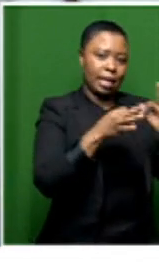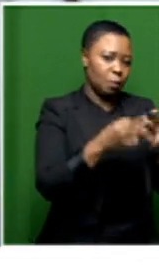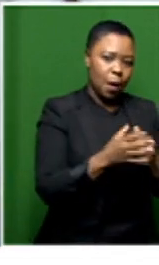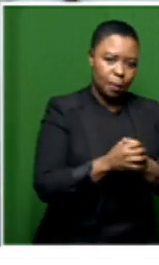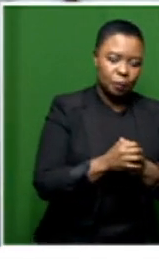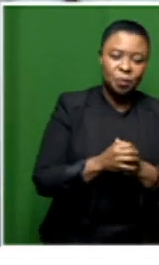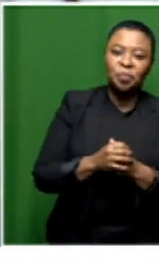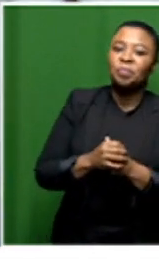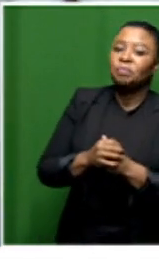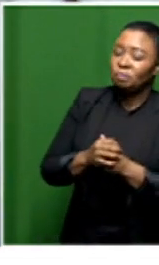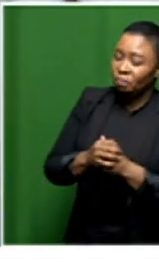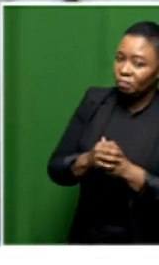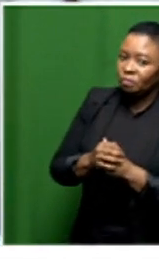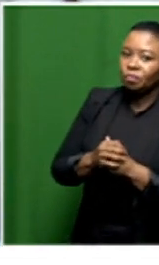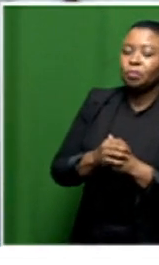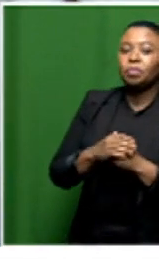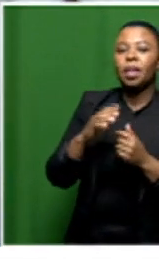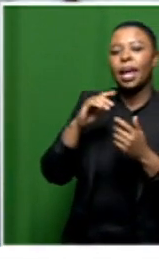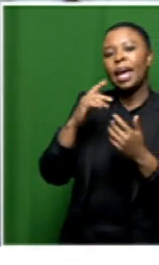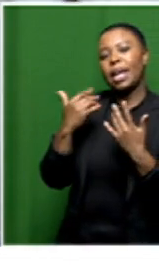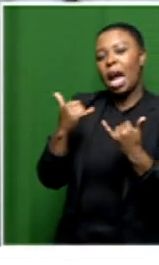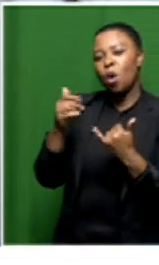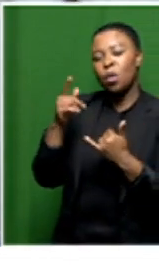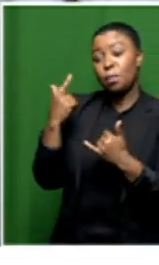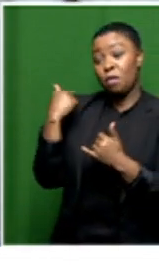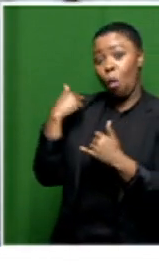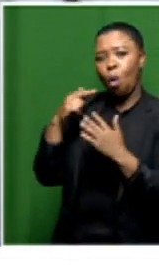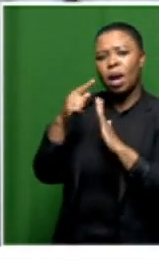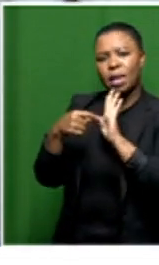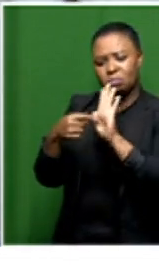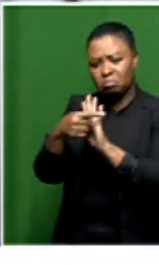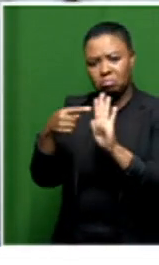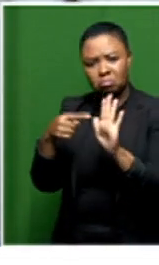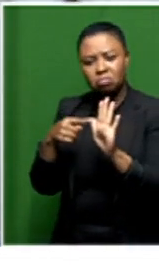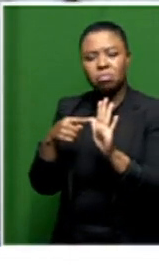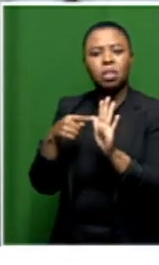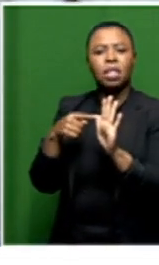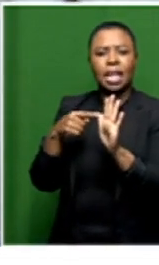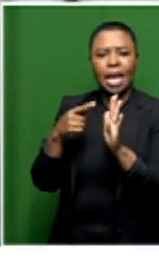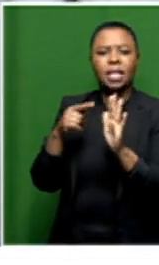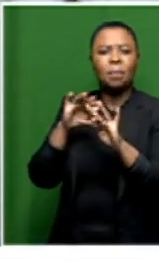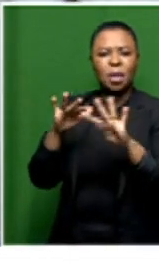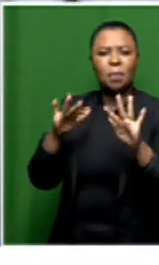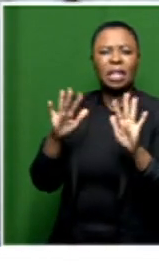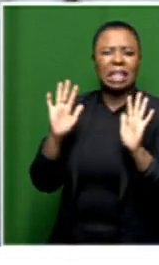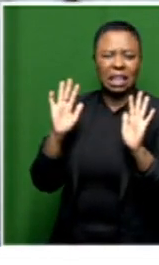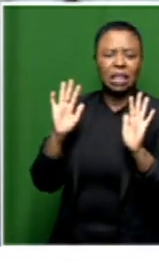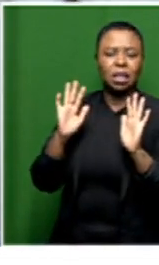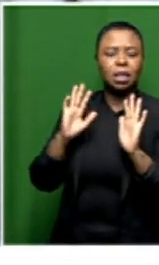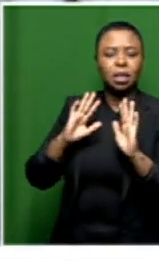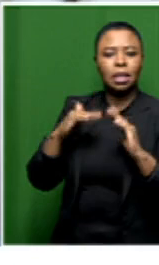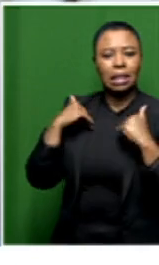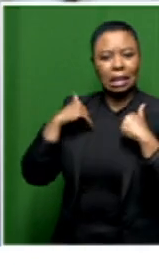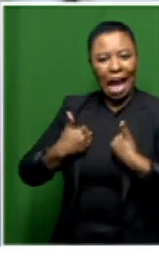and and just in terms of uh some of the symptoms that you mentioned earlier and how debilitating it might be for survivors